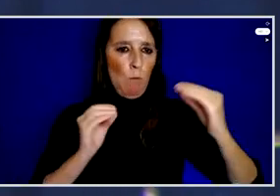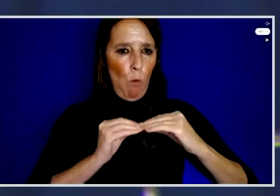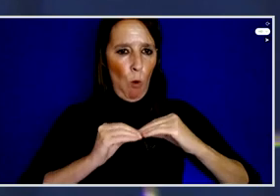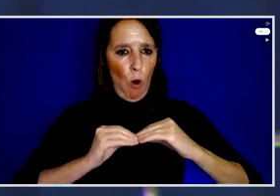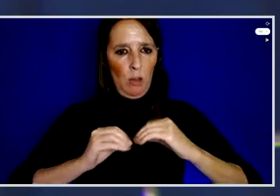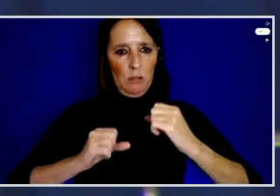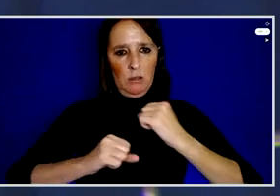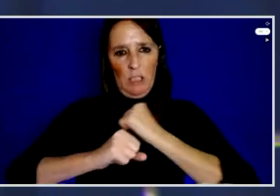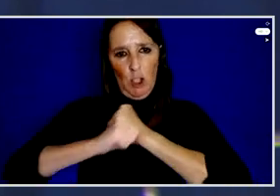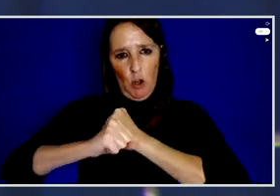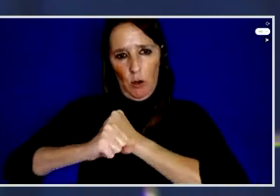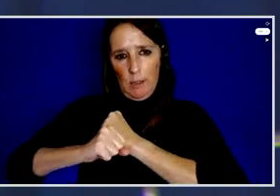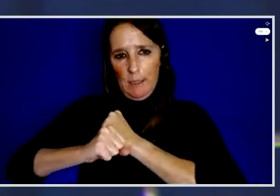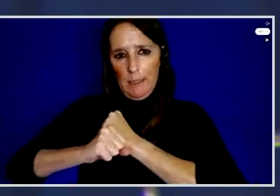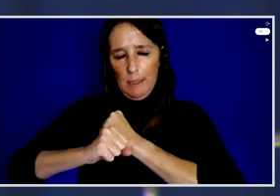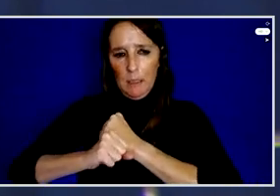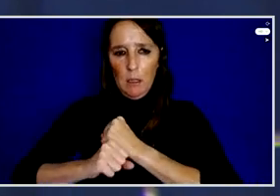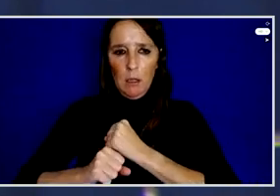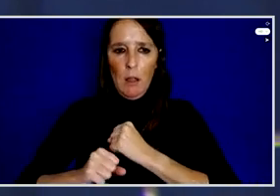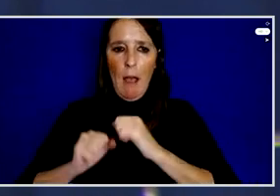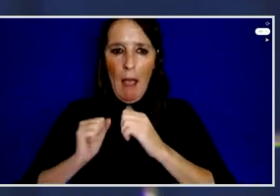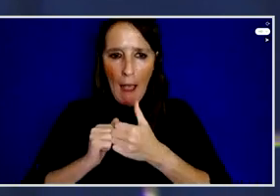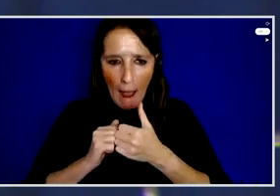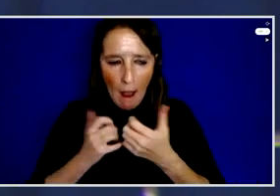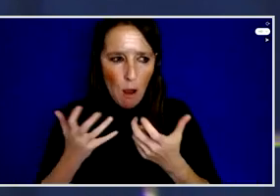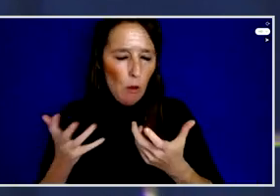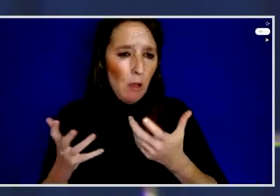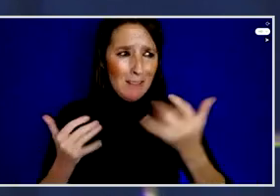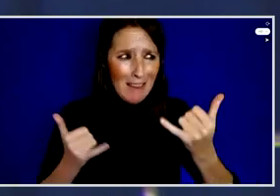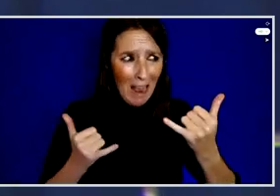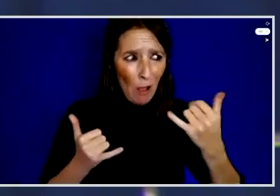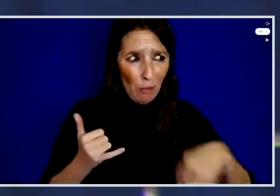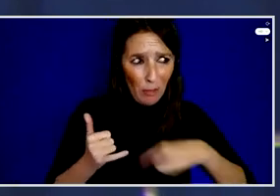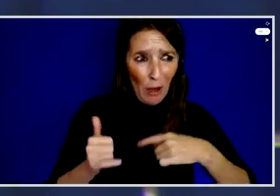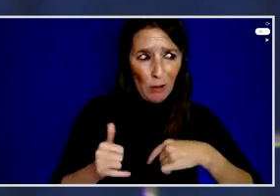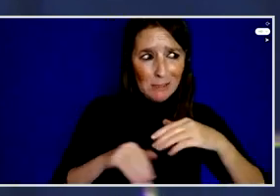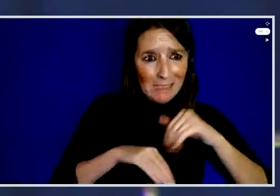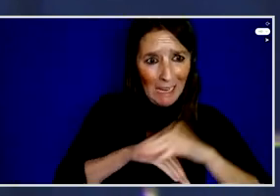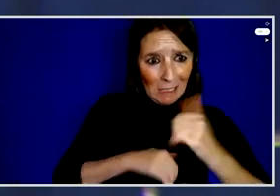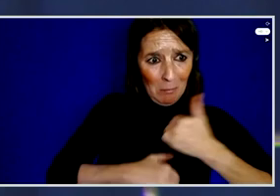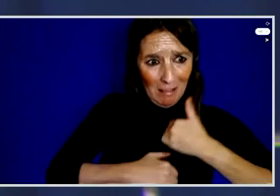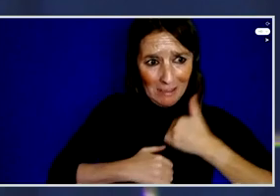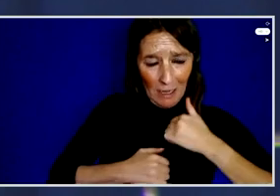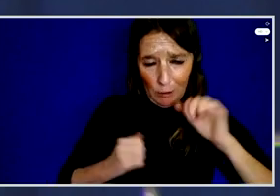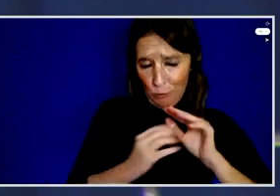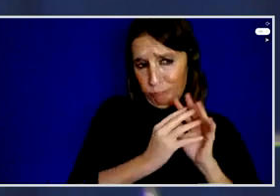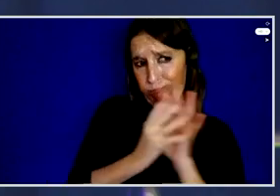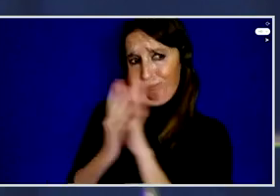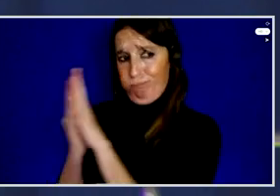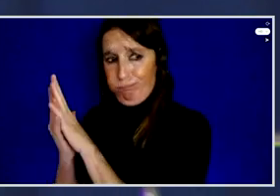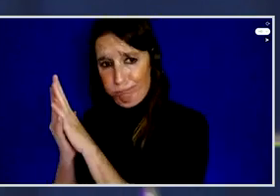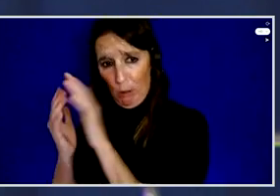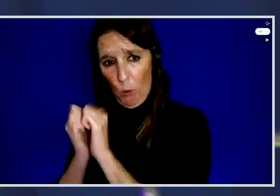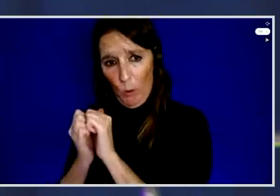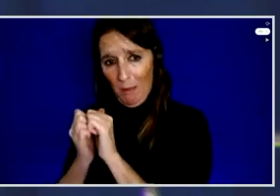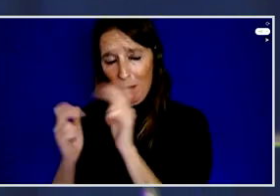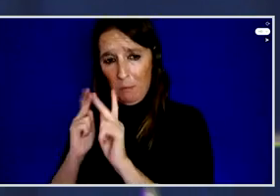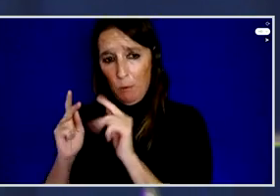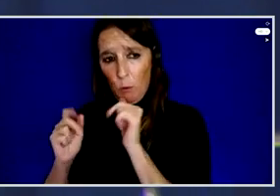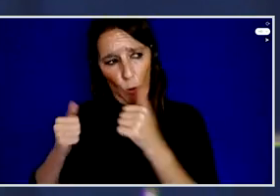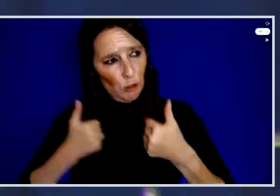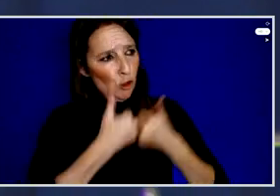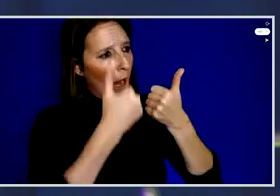responding to activists and human rights defenders that are in the space of anti-corruption. So the